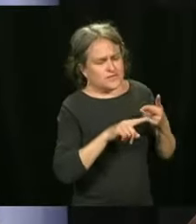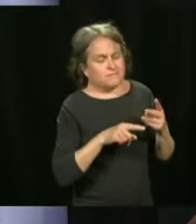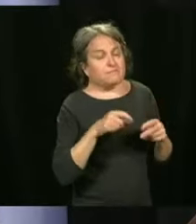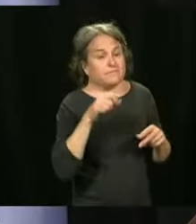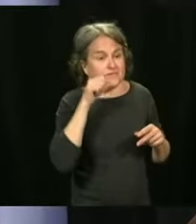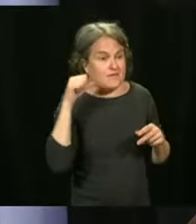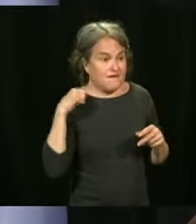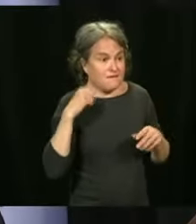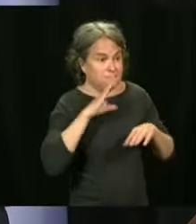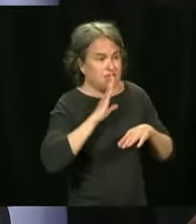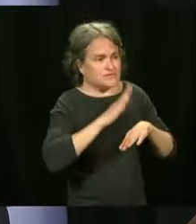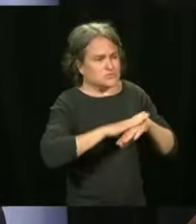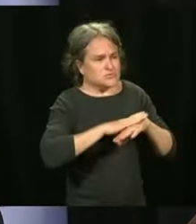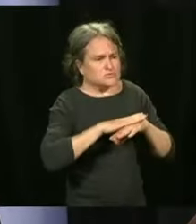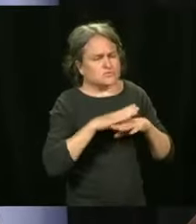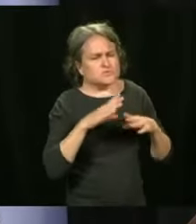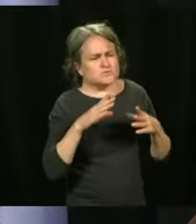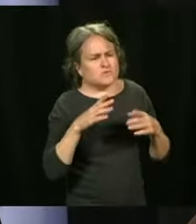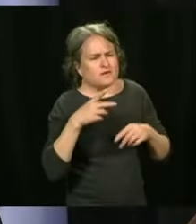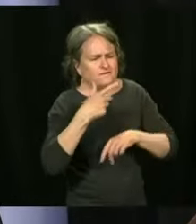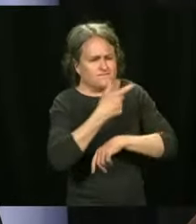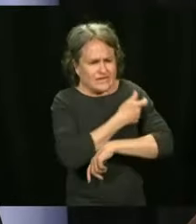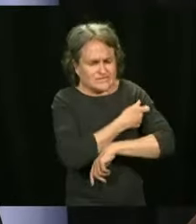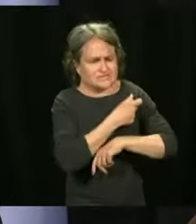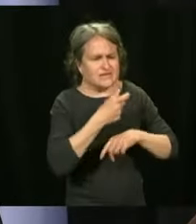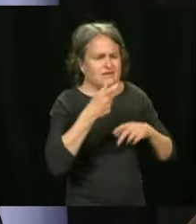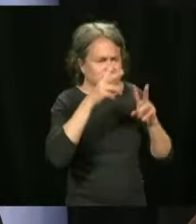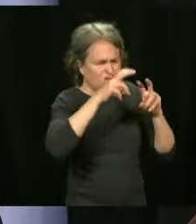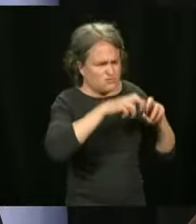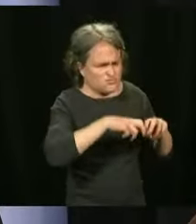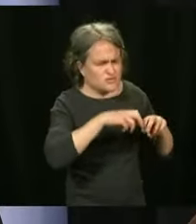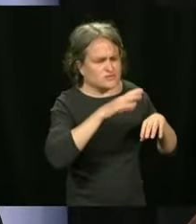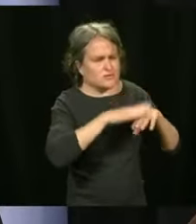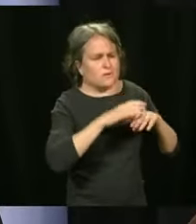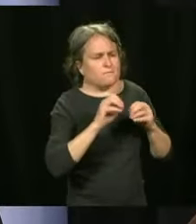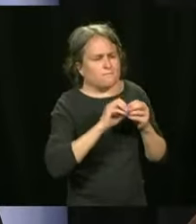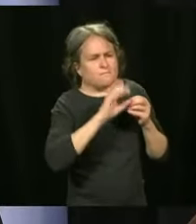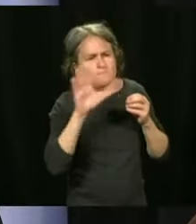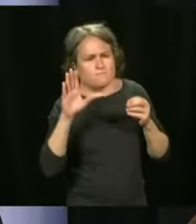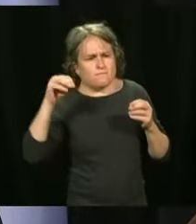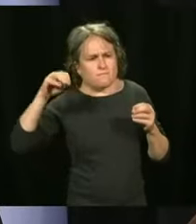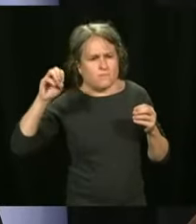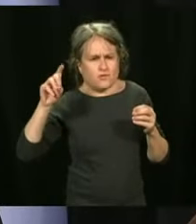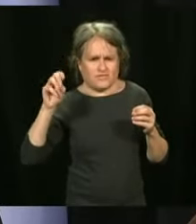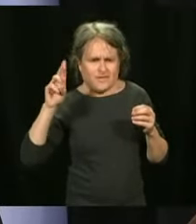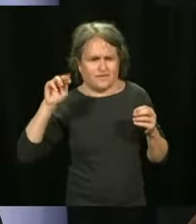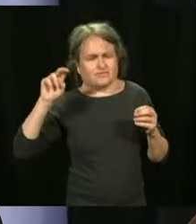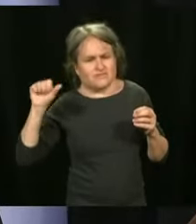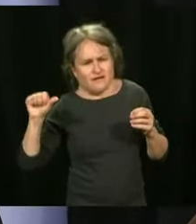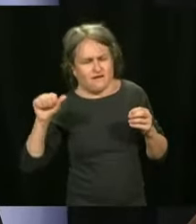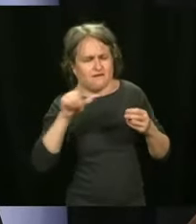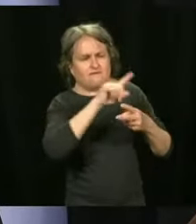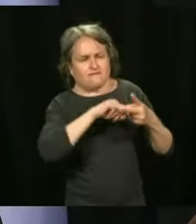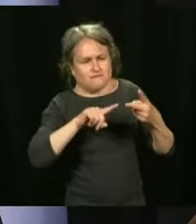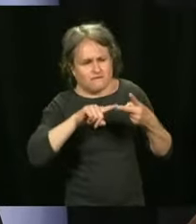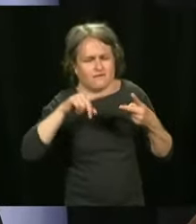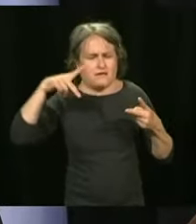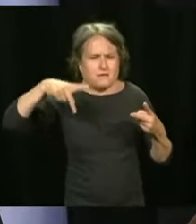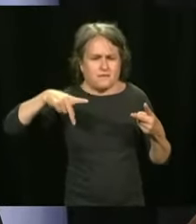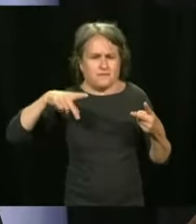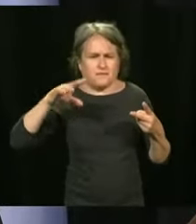eventually, a type of booster. There was a study on Pfizer as well, based on the